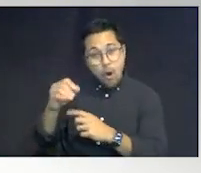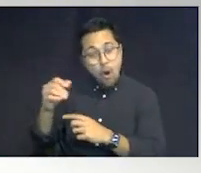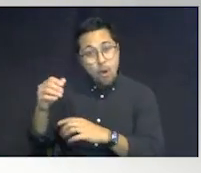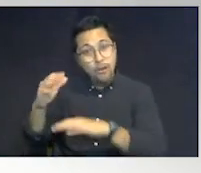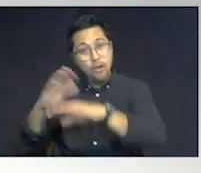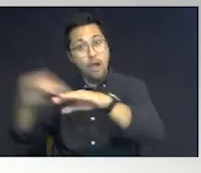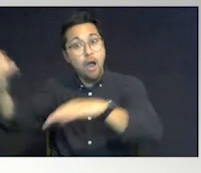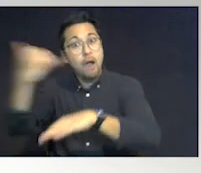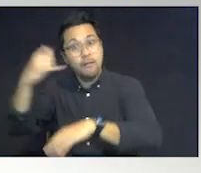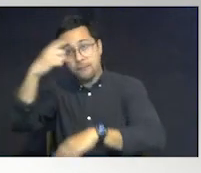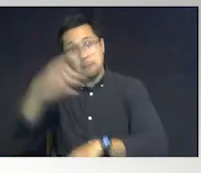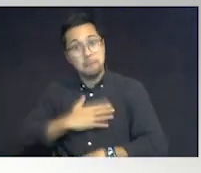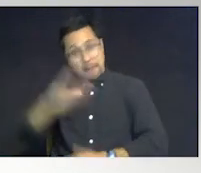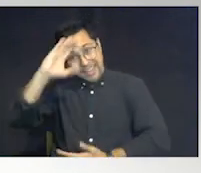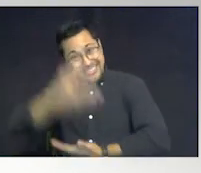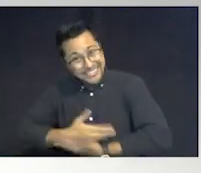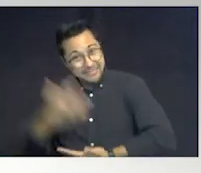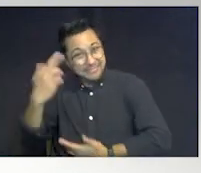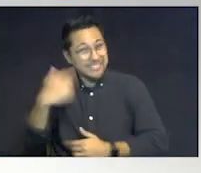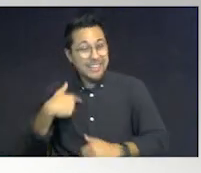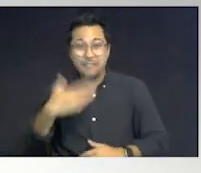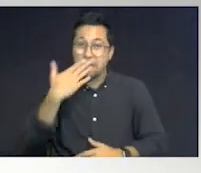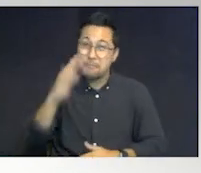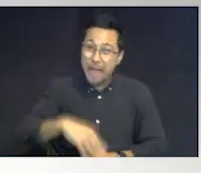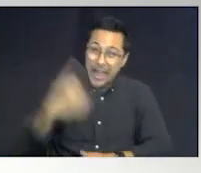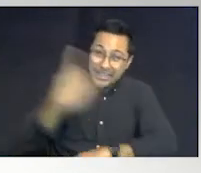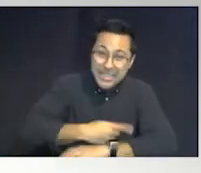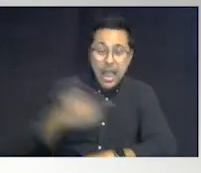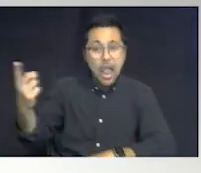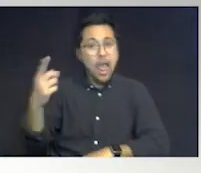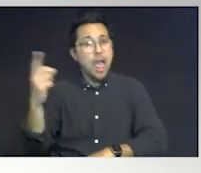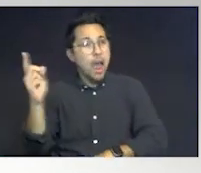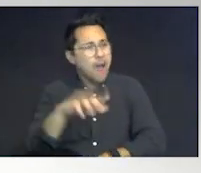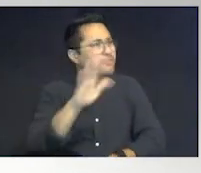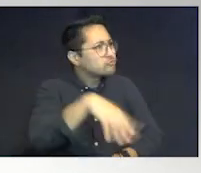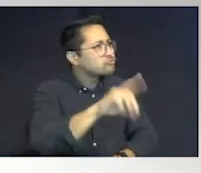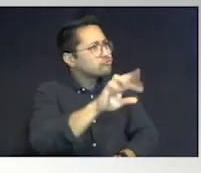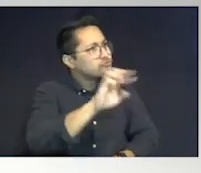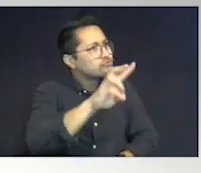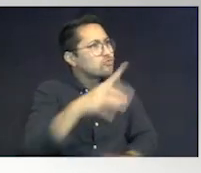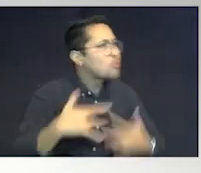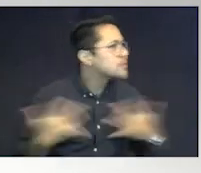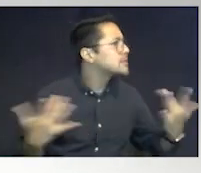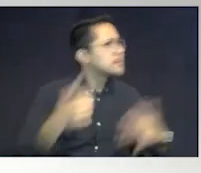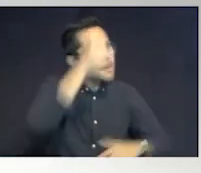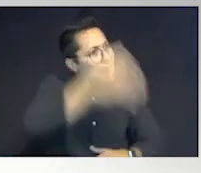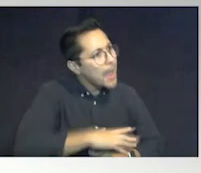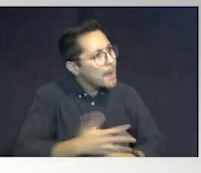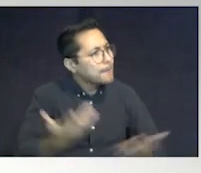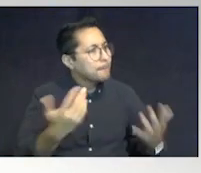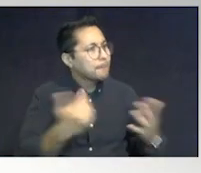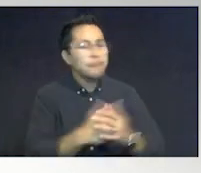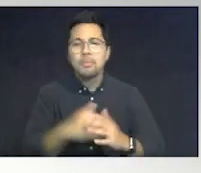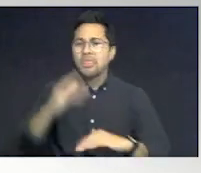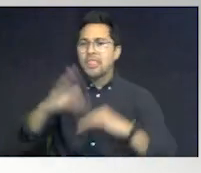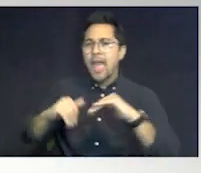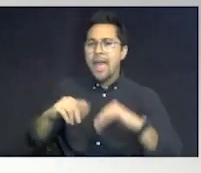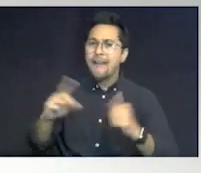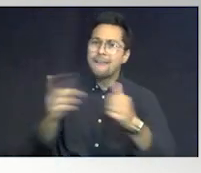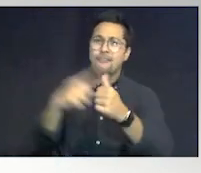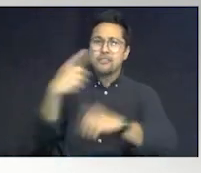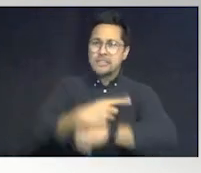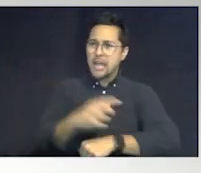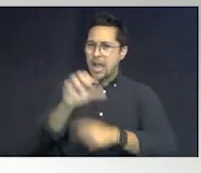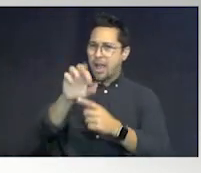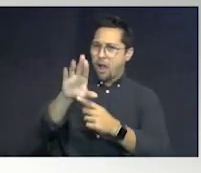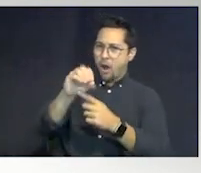my son because he's having a bad day and he comes in. Drew, what's going on, man? Versus the first time the